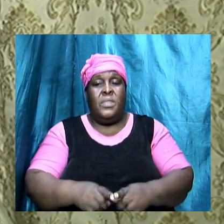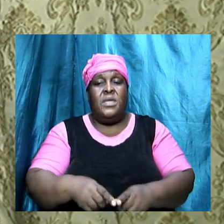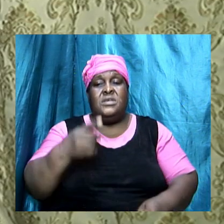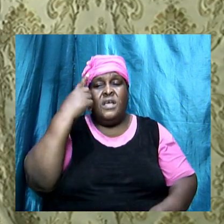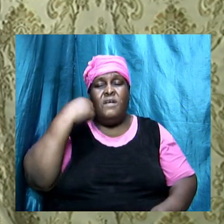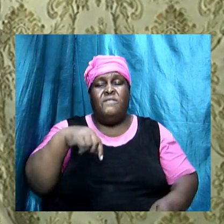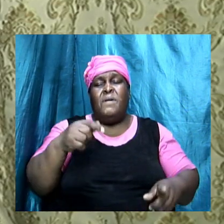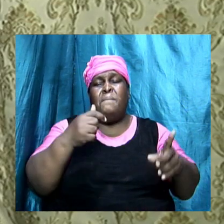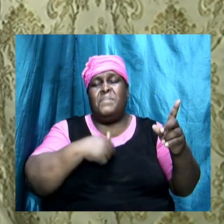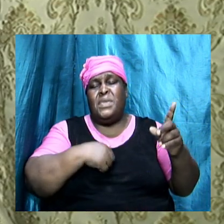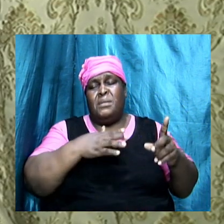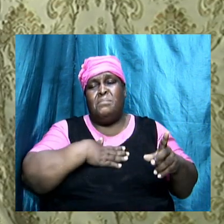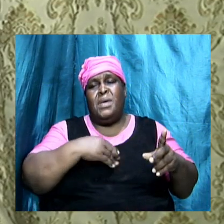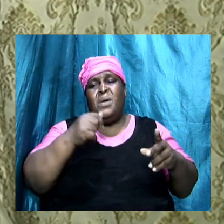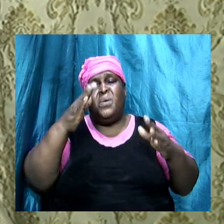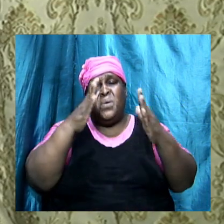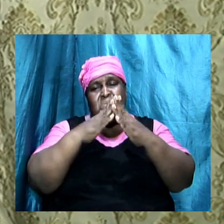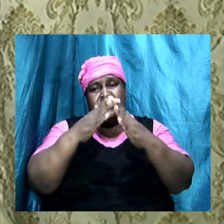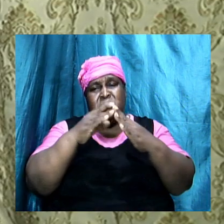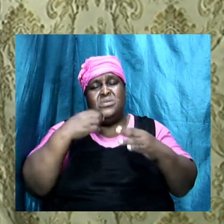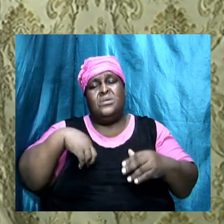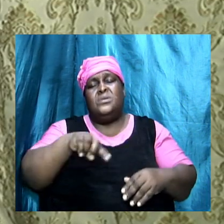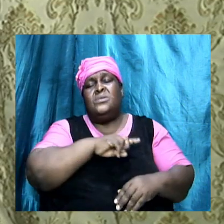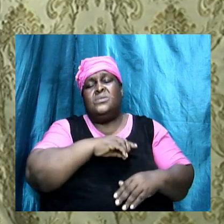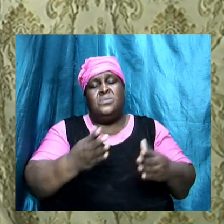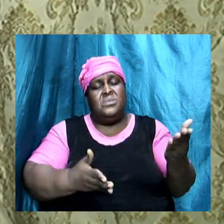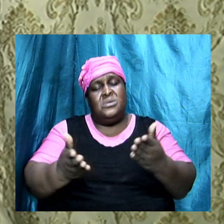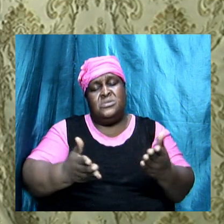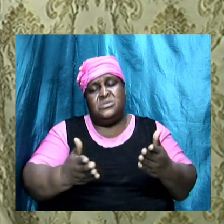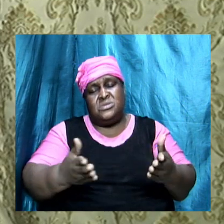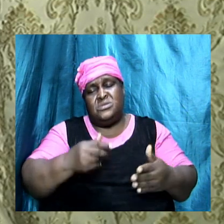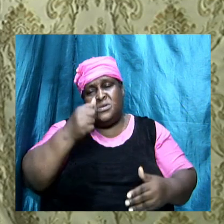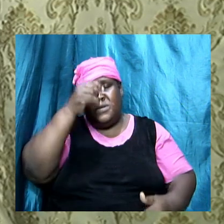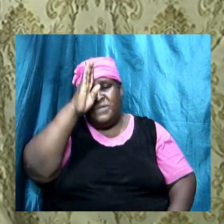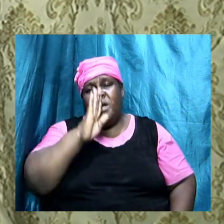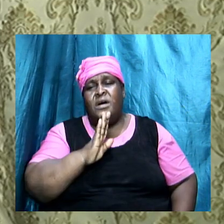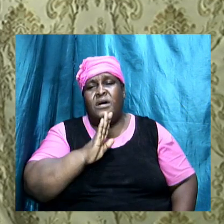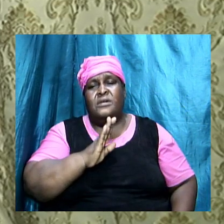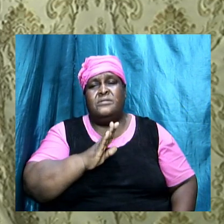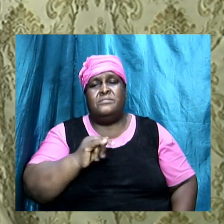me and my house we will serve the Lord